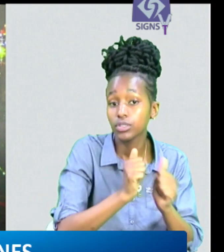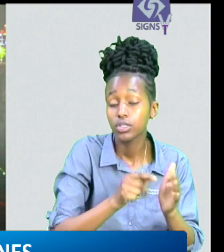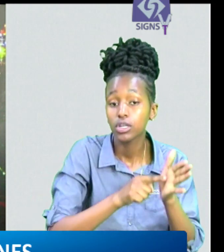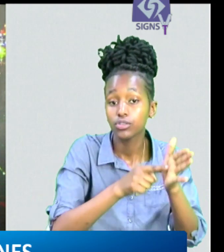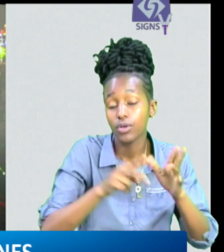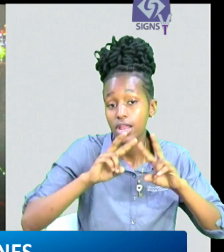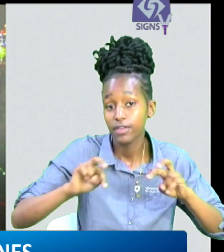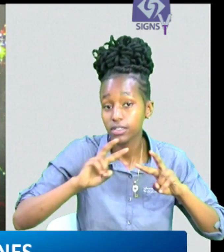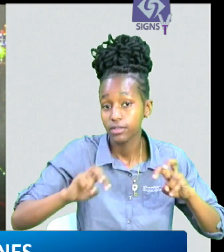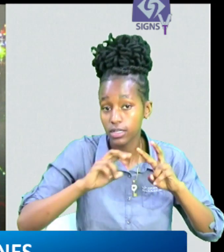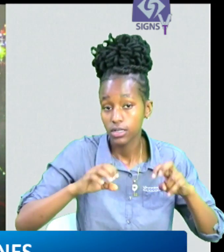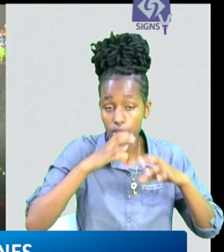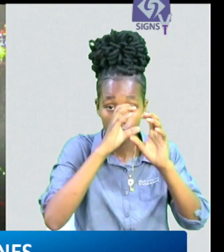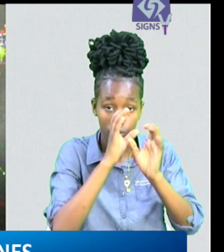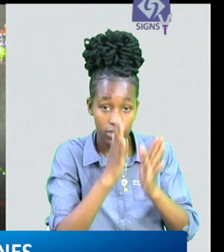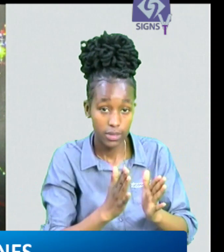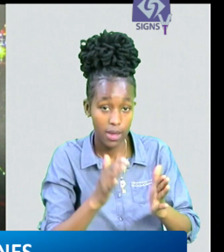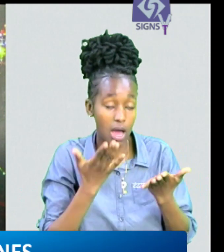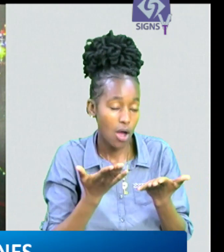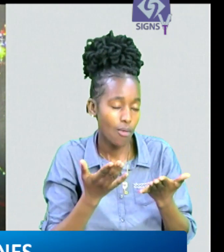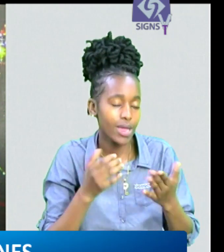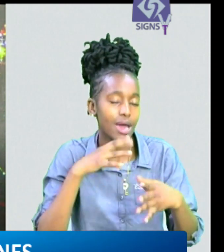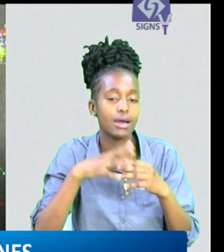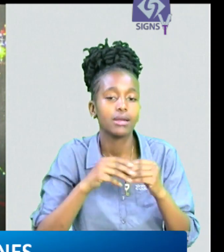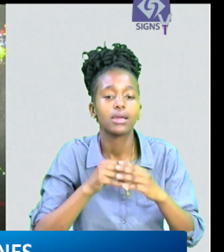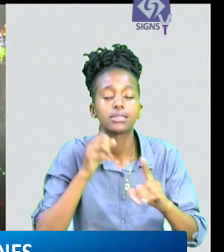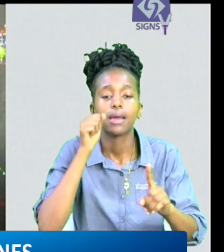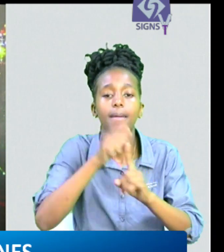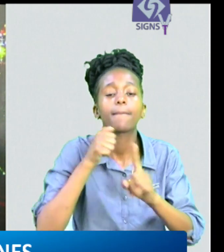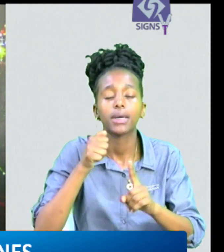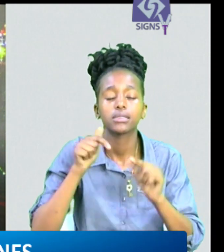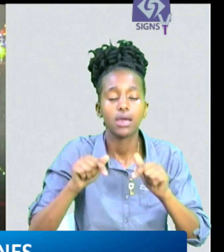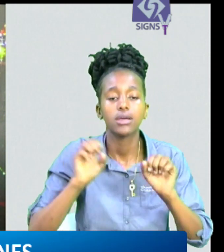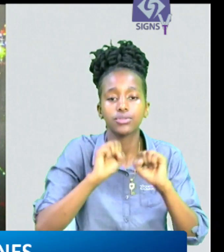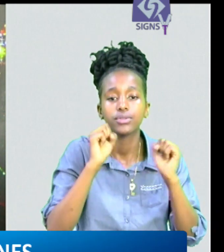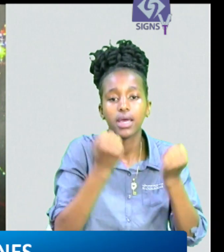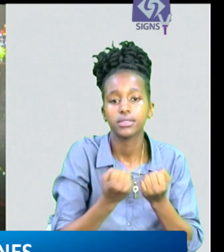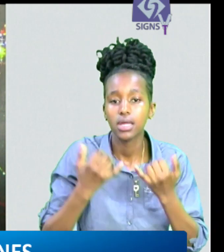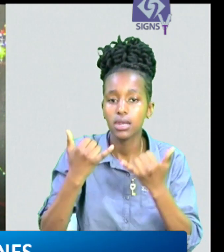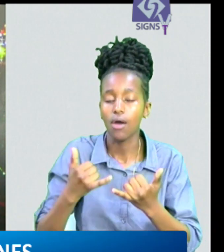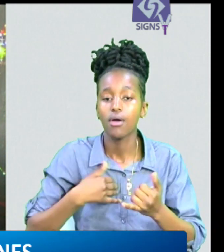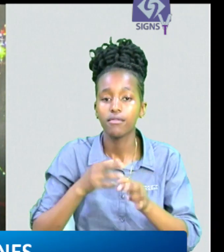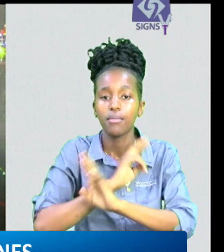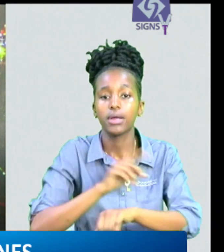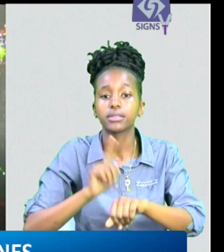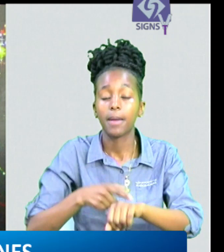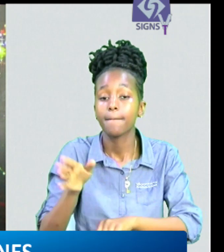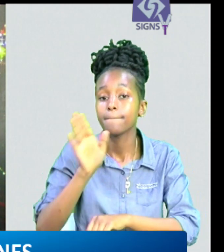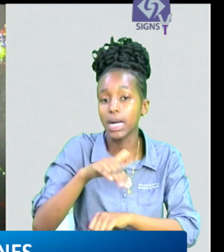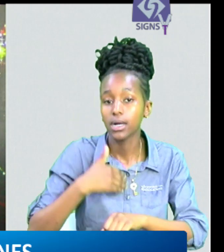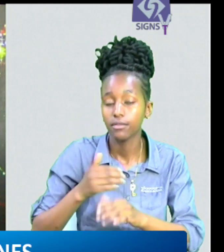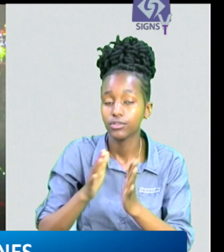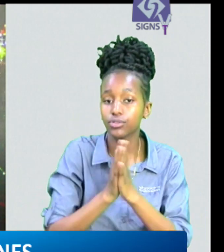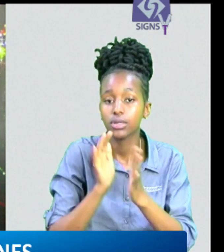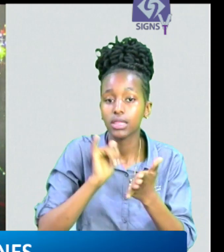is the true evidence of investigative journalism how it can create impact in the